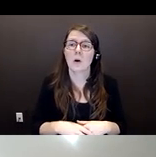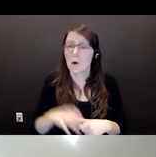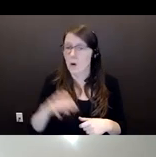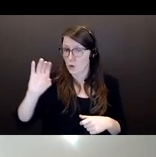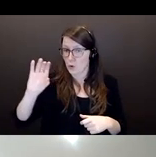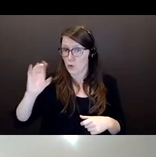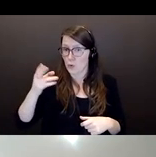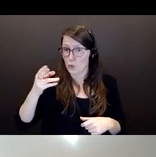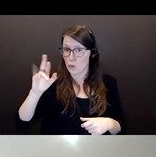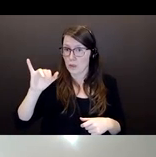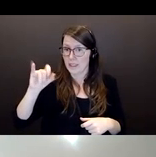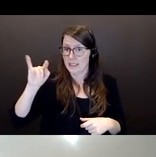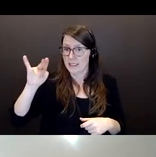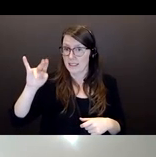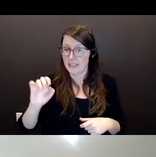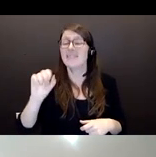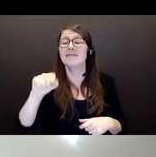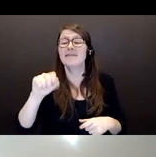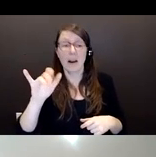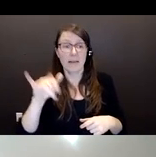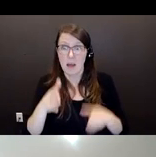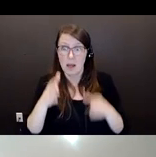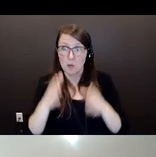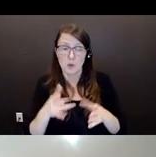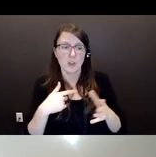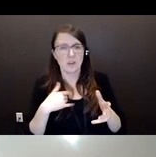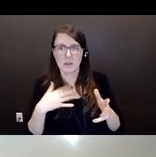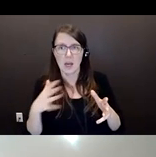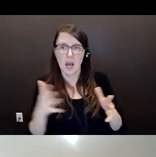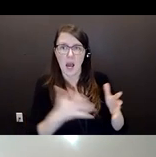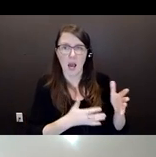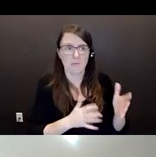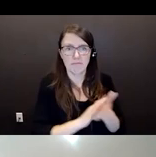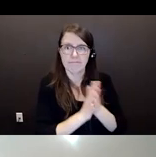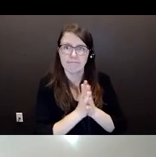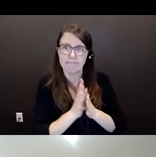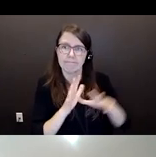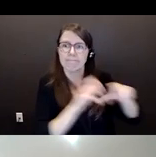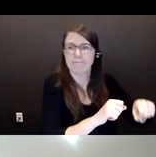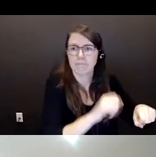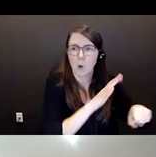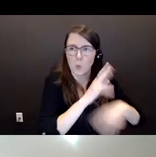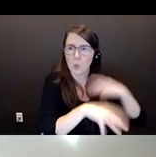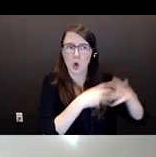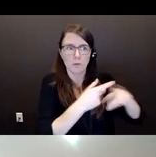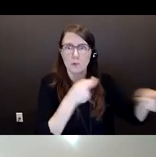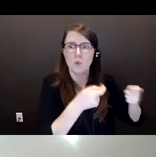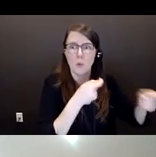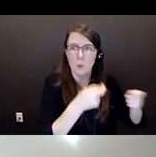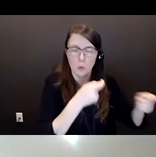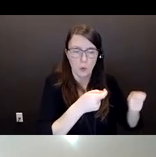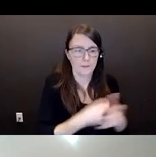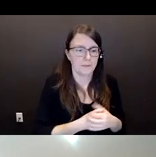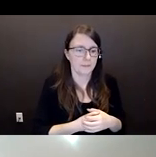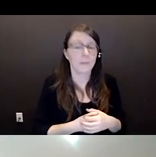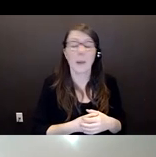to impart themselves on her world, but controlling her the whole time. Anybody can though, and that's the step in. You see this